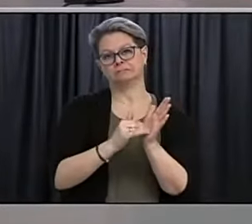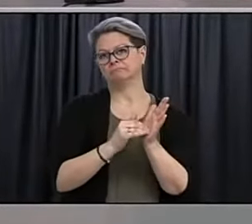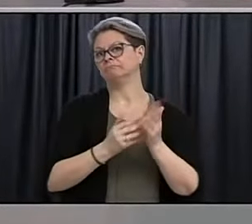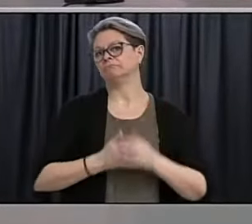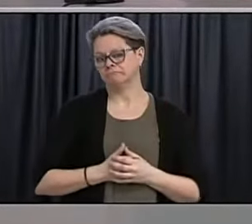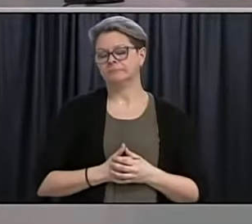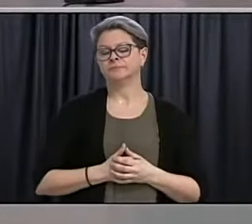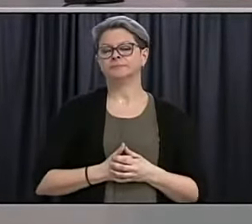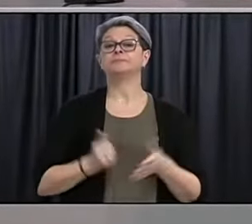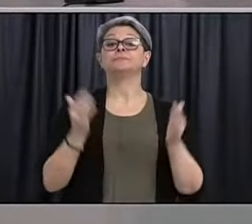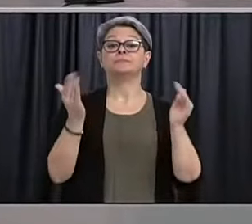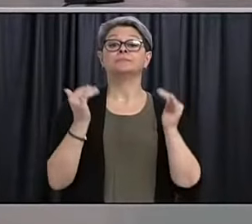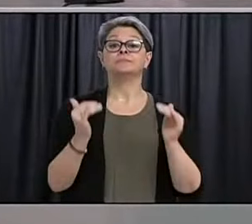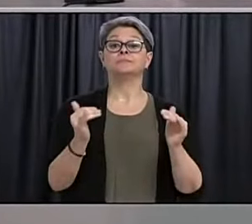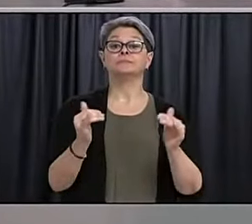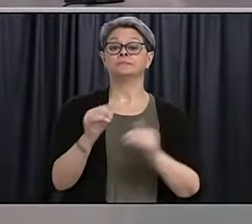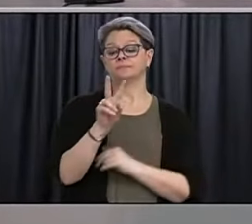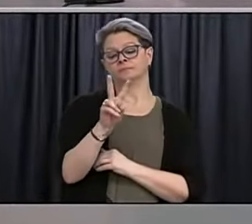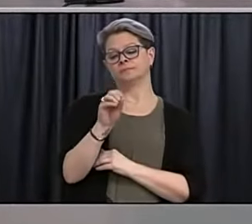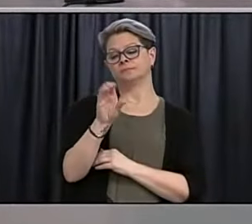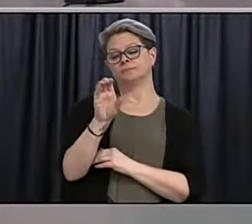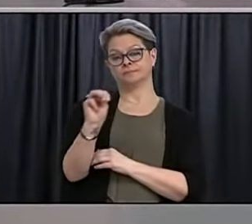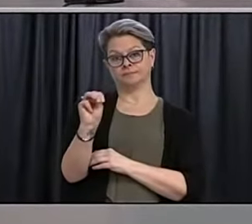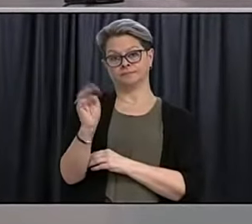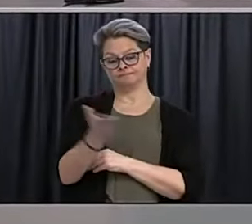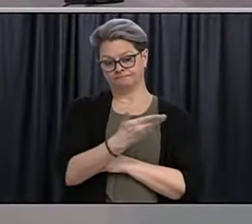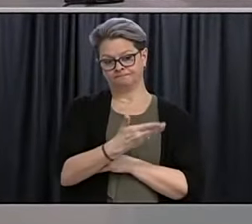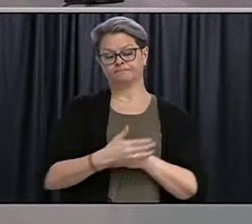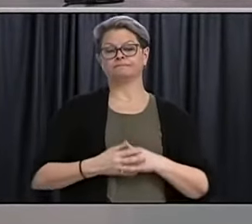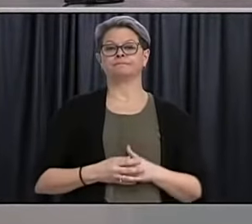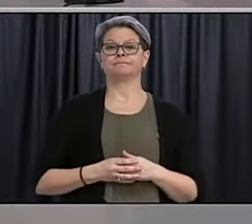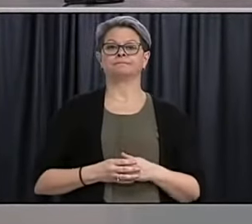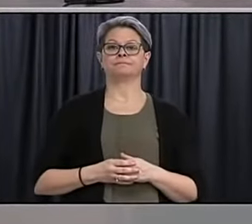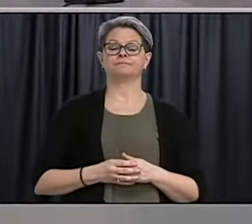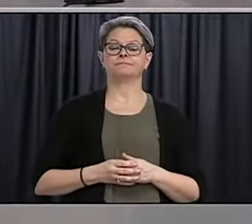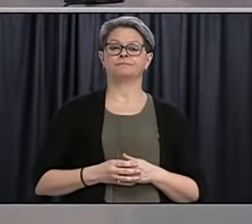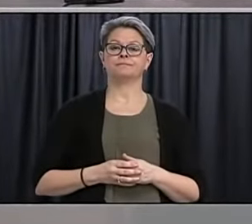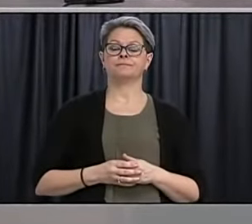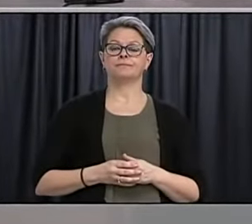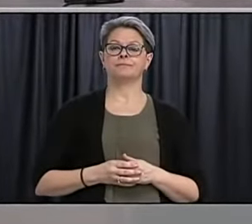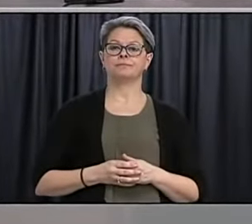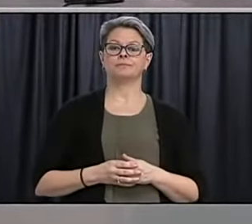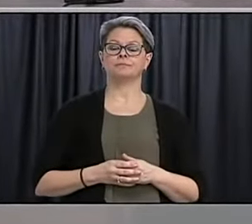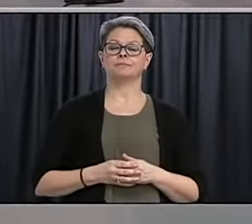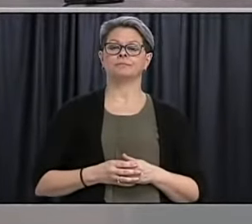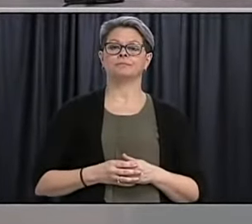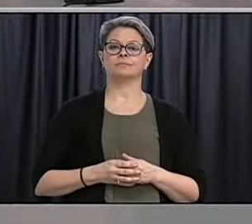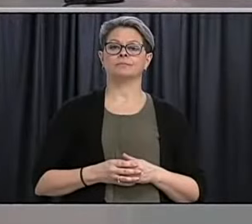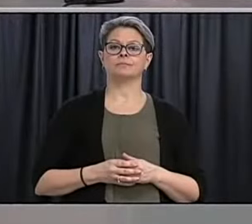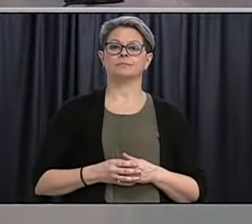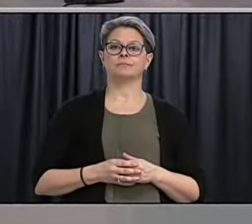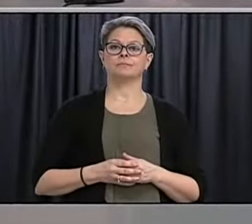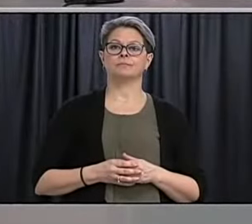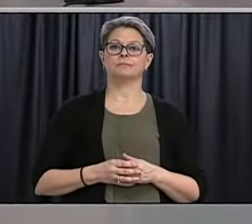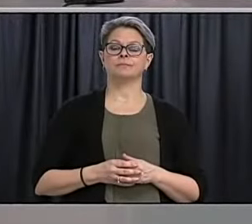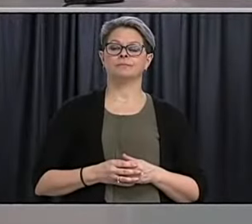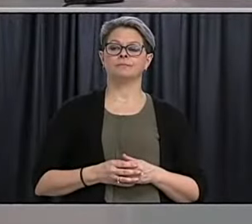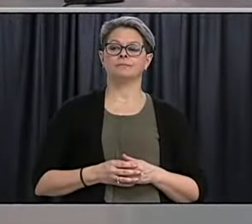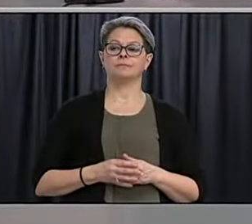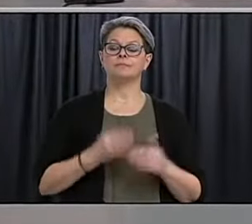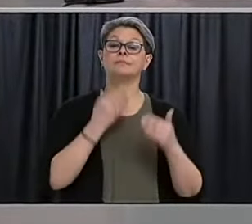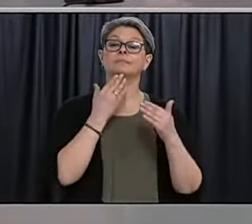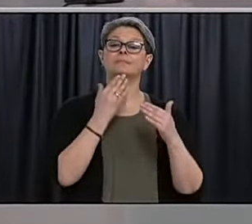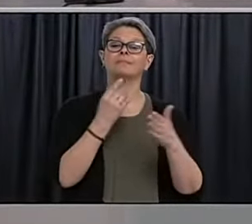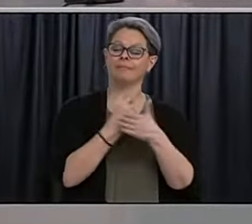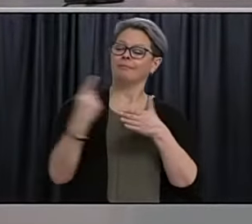Our next questions are from Richard Duggan with BOCM. Please go ahead. Thank you. A week ago when the vaccination